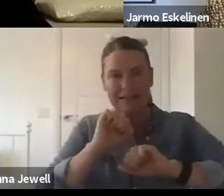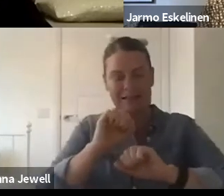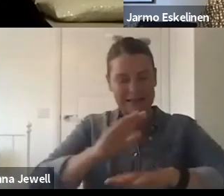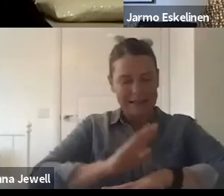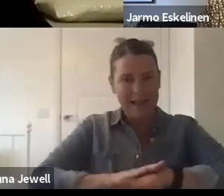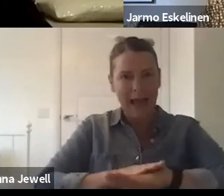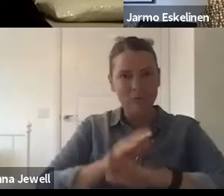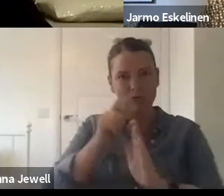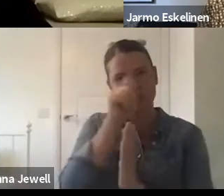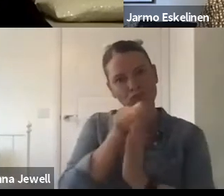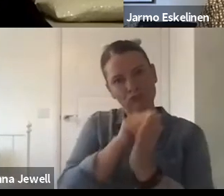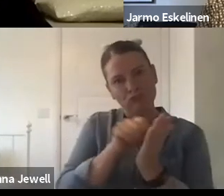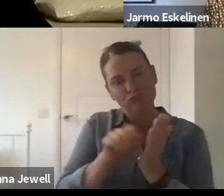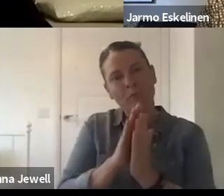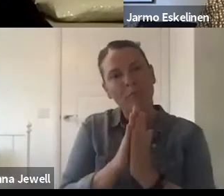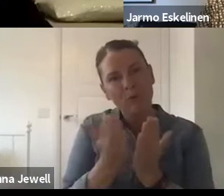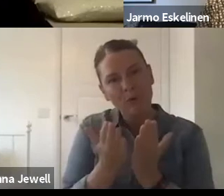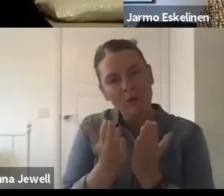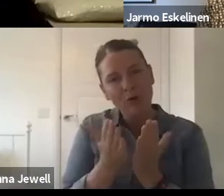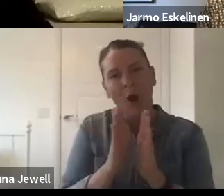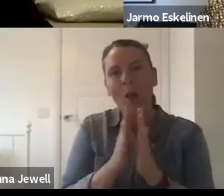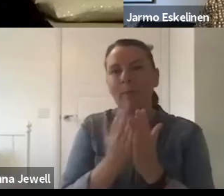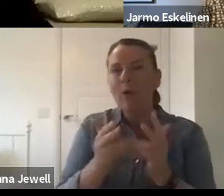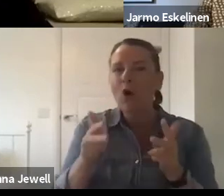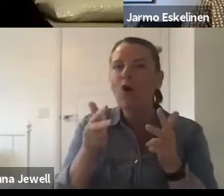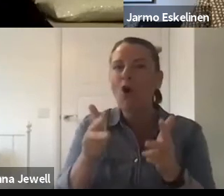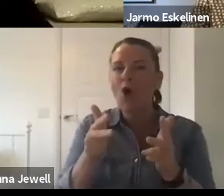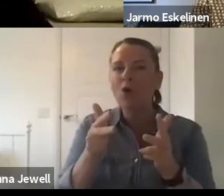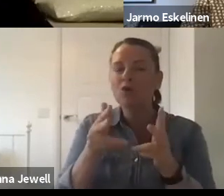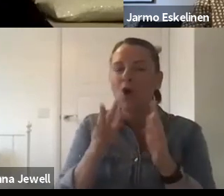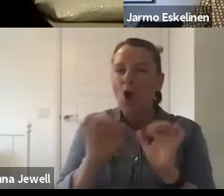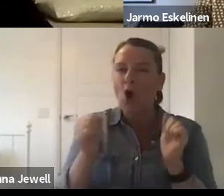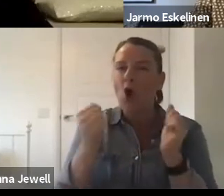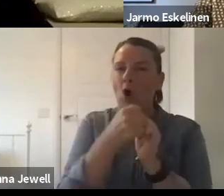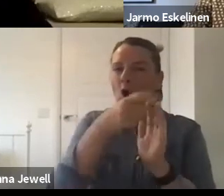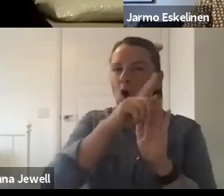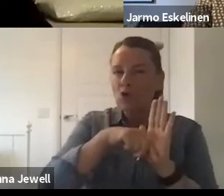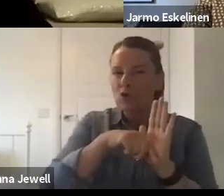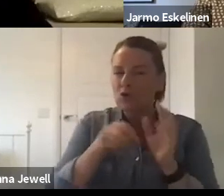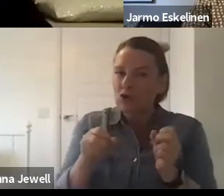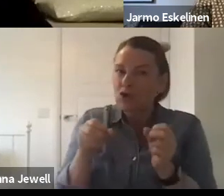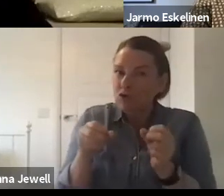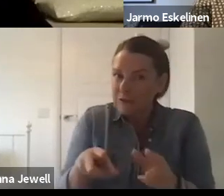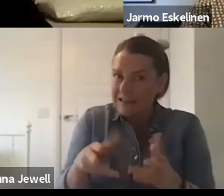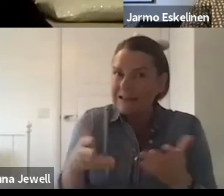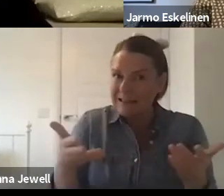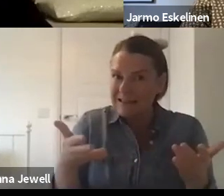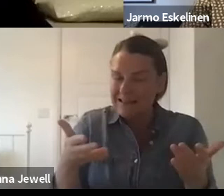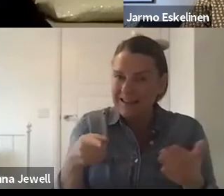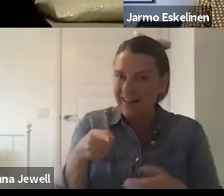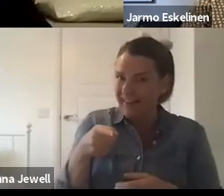she wrote a book called Constitution Street, finding hope in an age of anxiety, which links beautifully to one of the comments that has come through